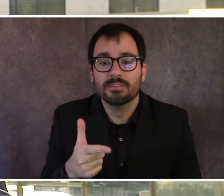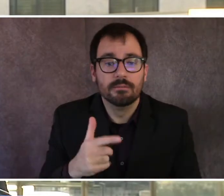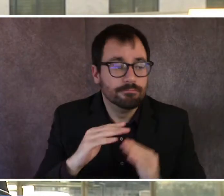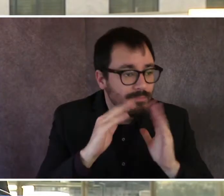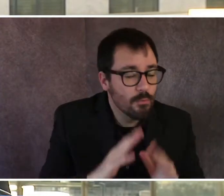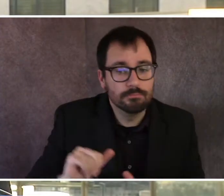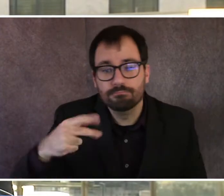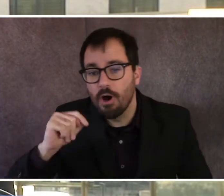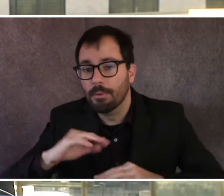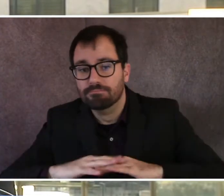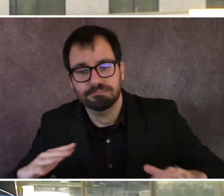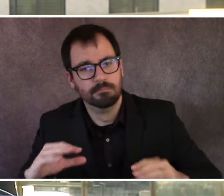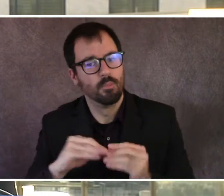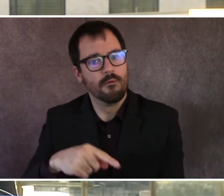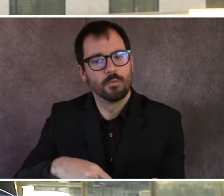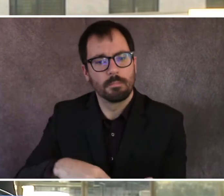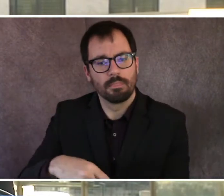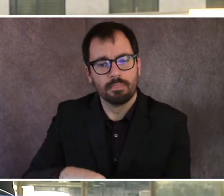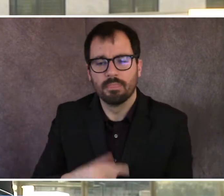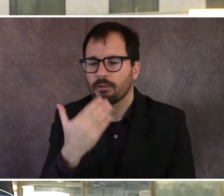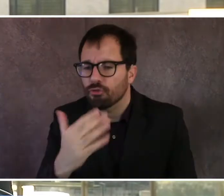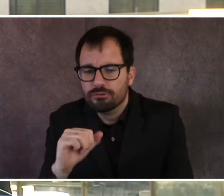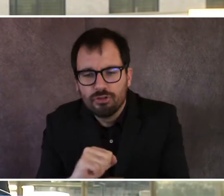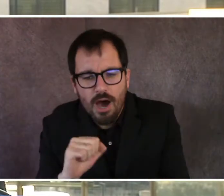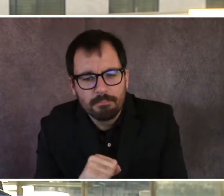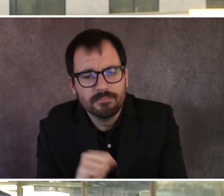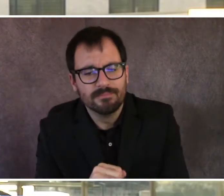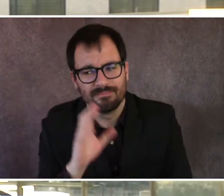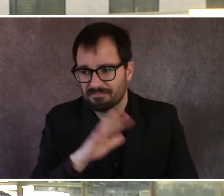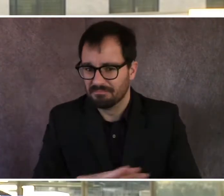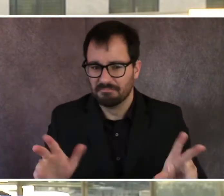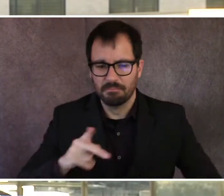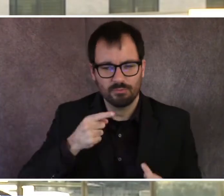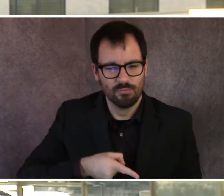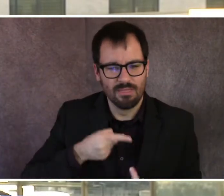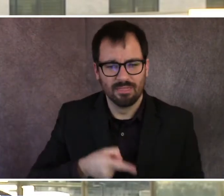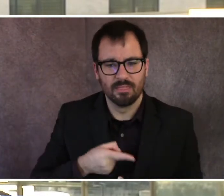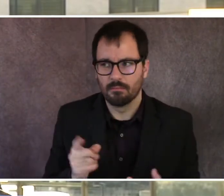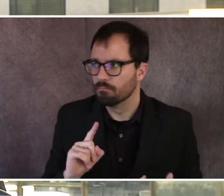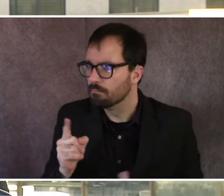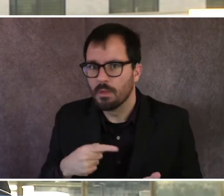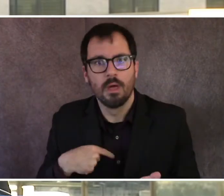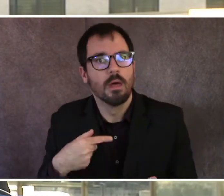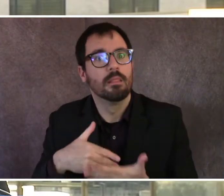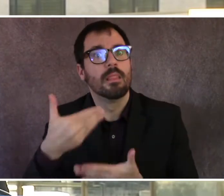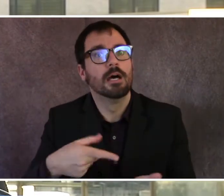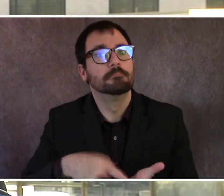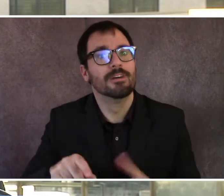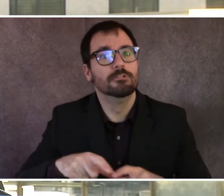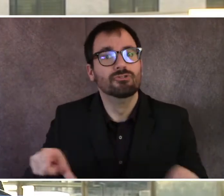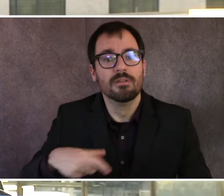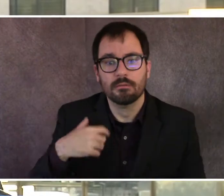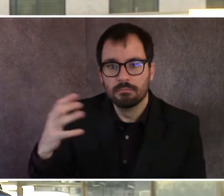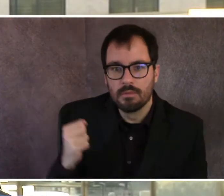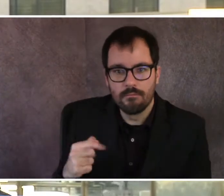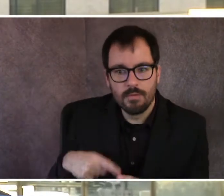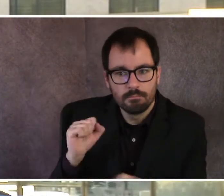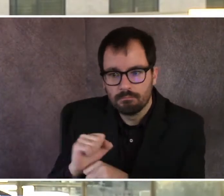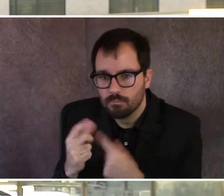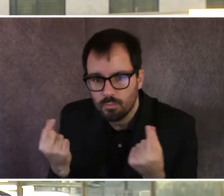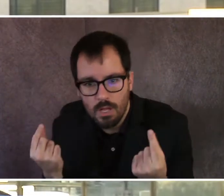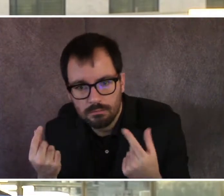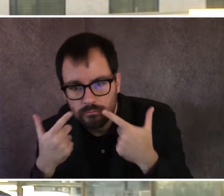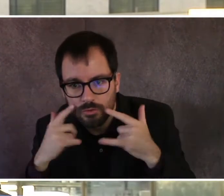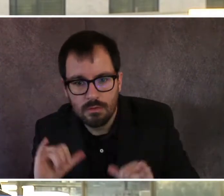right now on where their next paycheck is going to come from or where their next job is going to be. We're working to improve our transit. We're working to fight climate